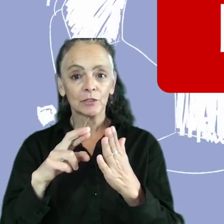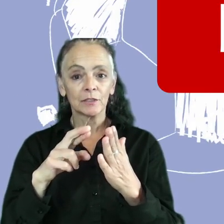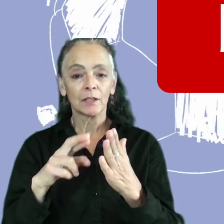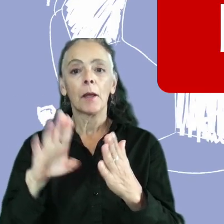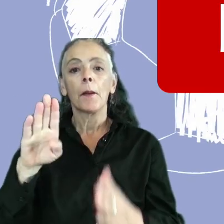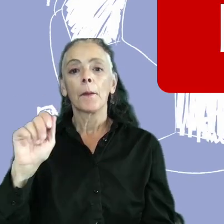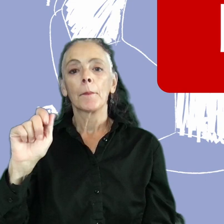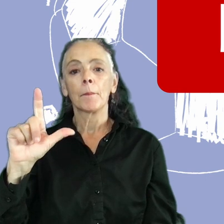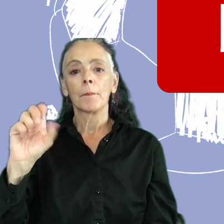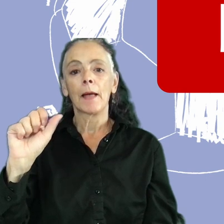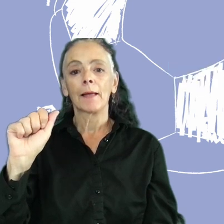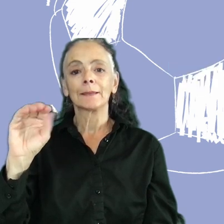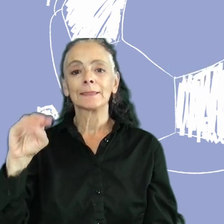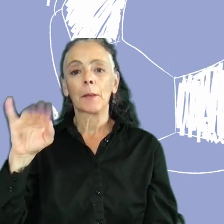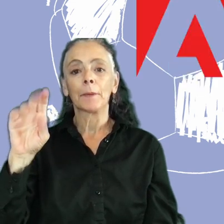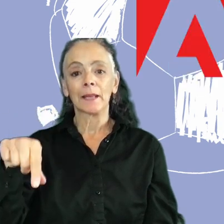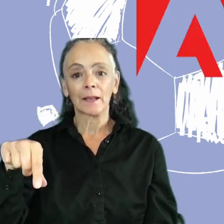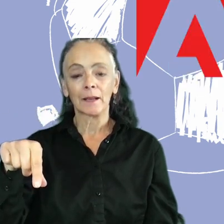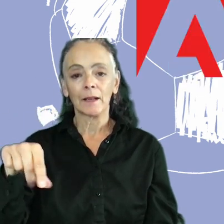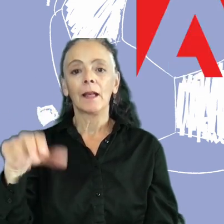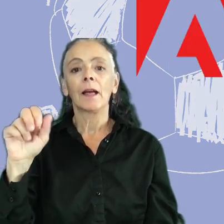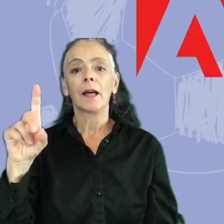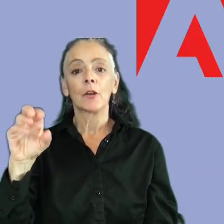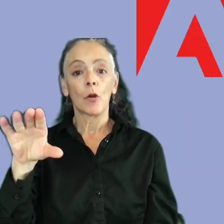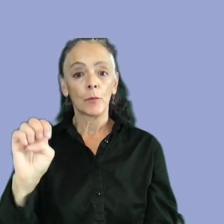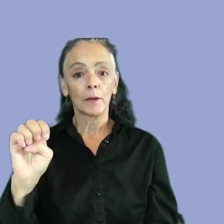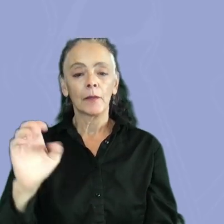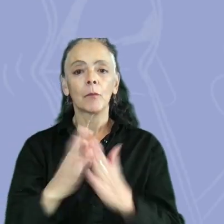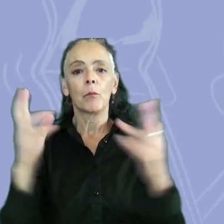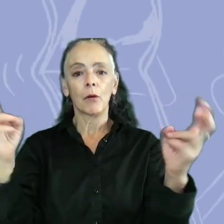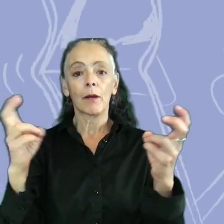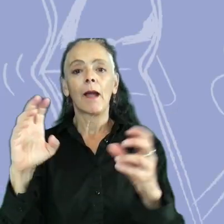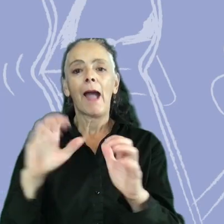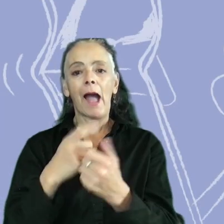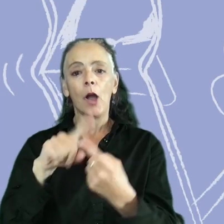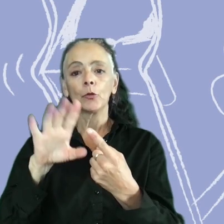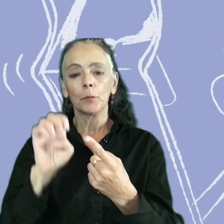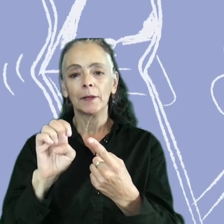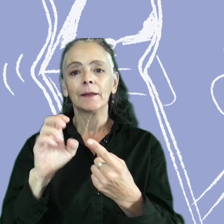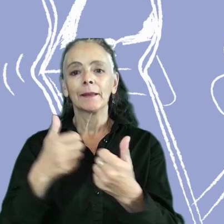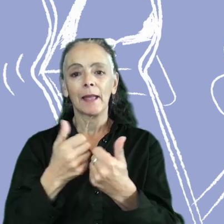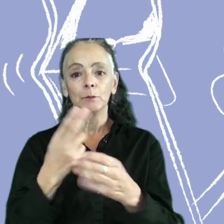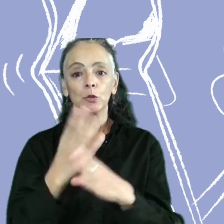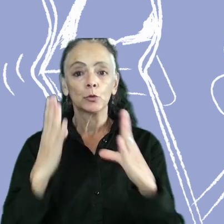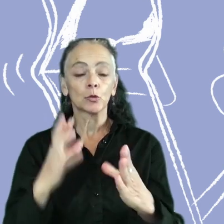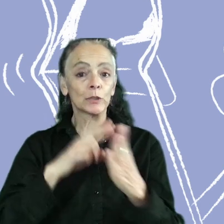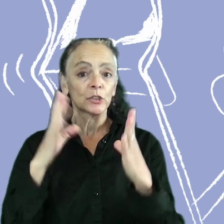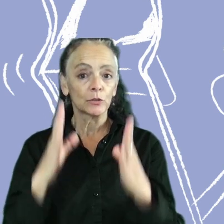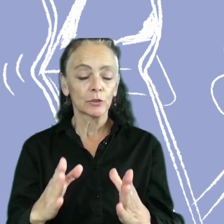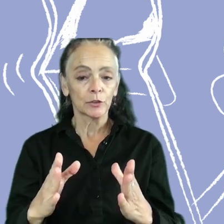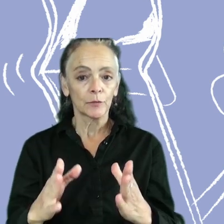Balsamic, Adobe, the book, How to be a Games User Researcher,